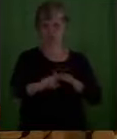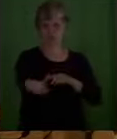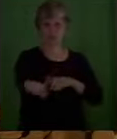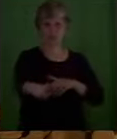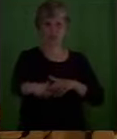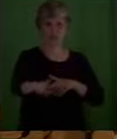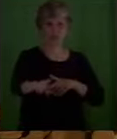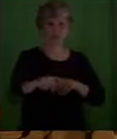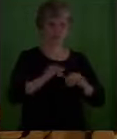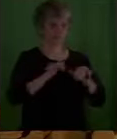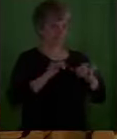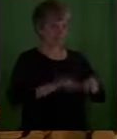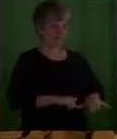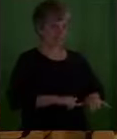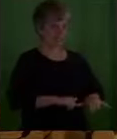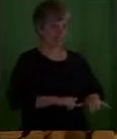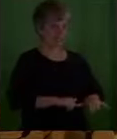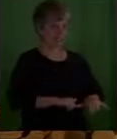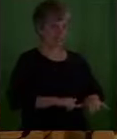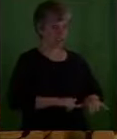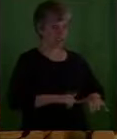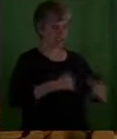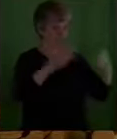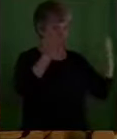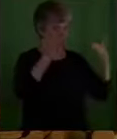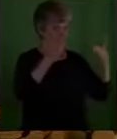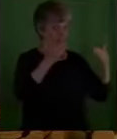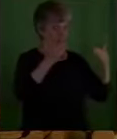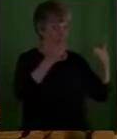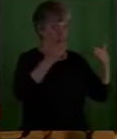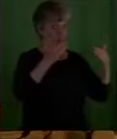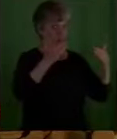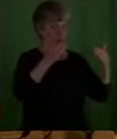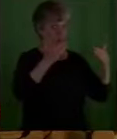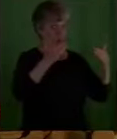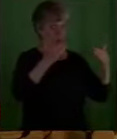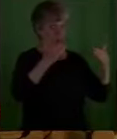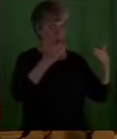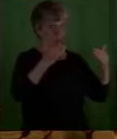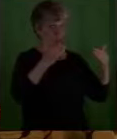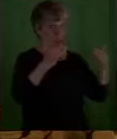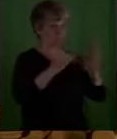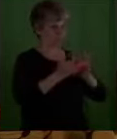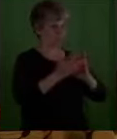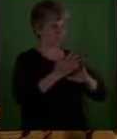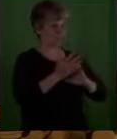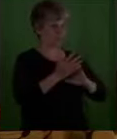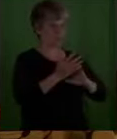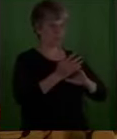but staying, remaining open to where He's going to send us.